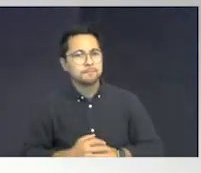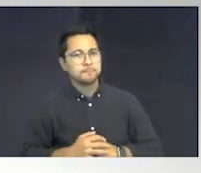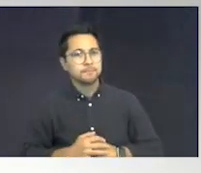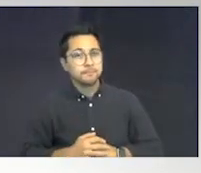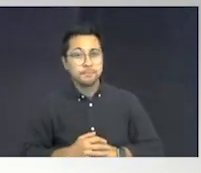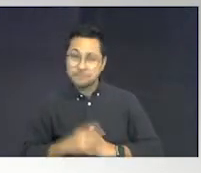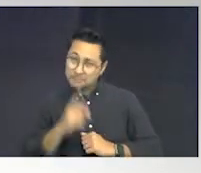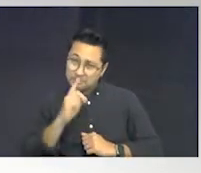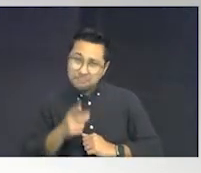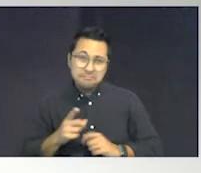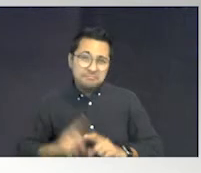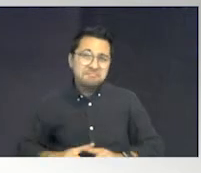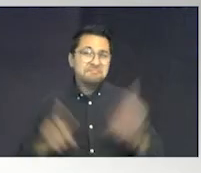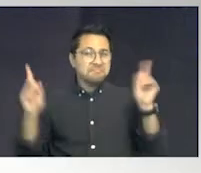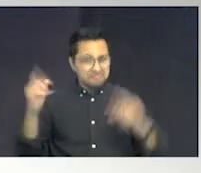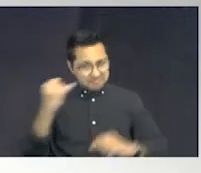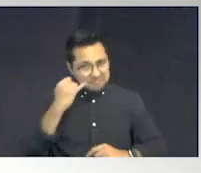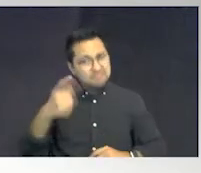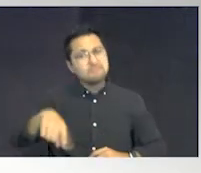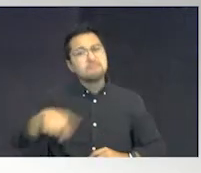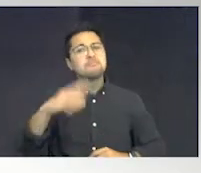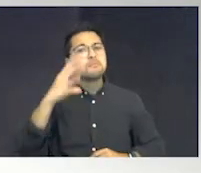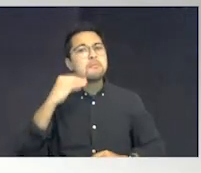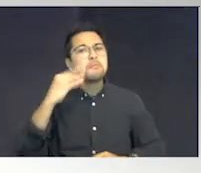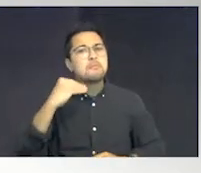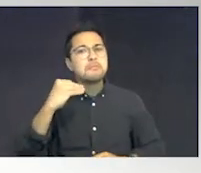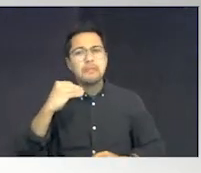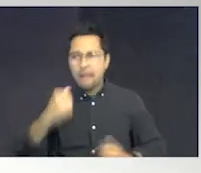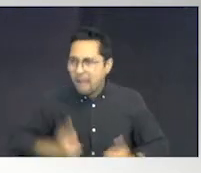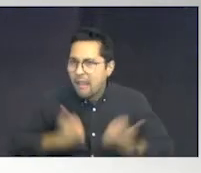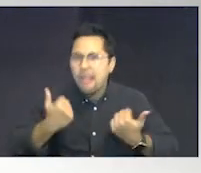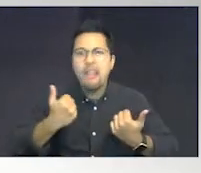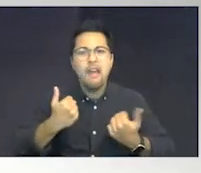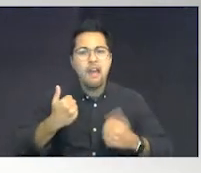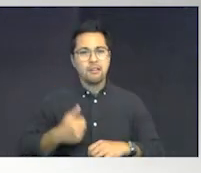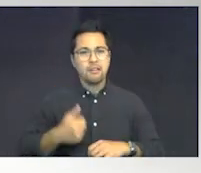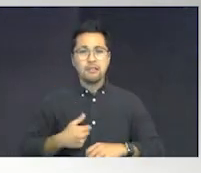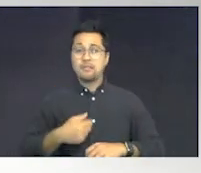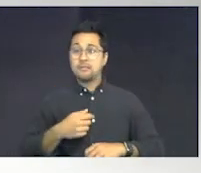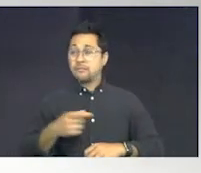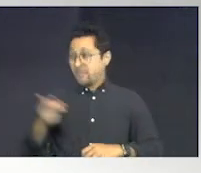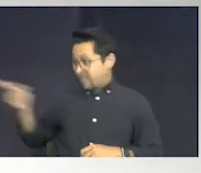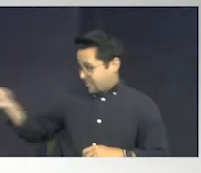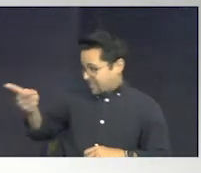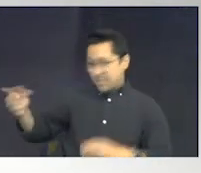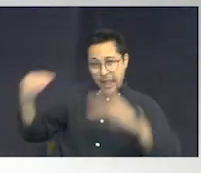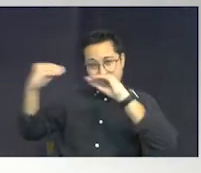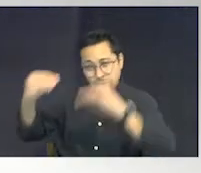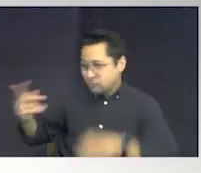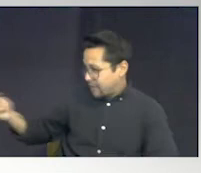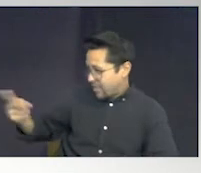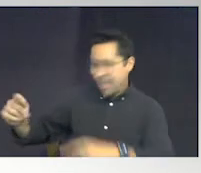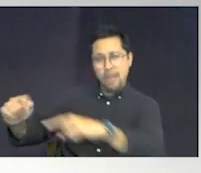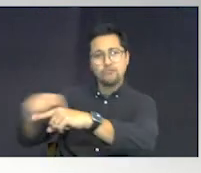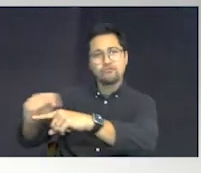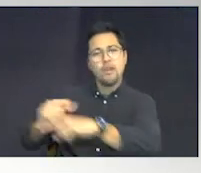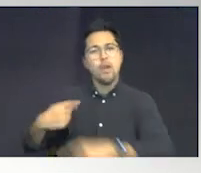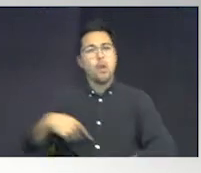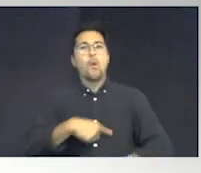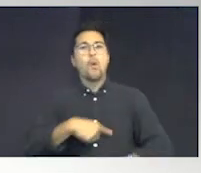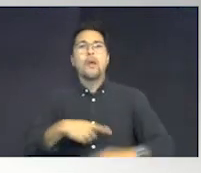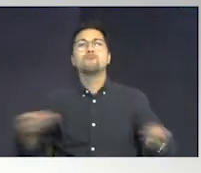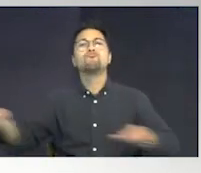It's totally different when we live it. We bring everything in it. They teach. They train. We just facilitate.